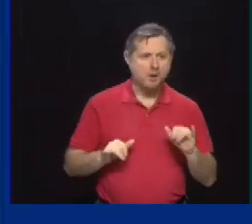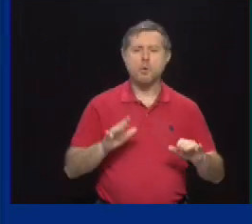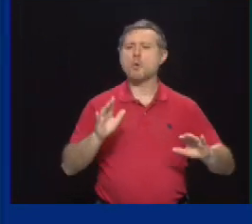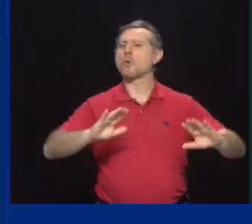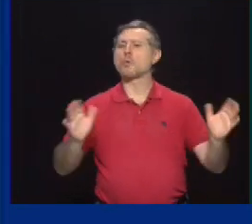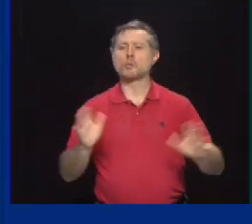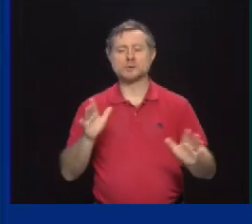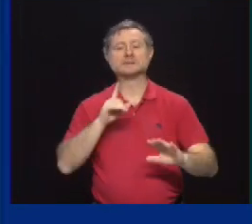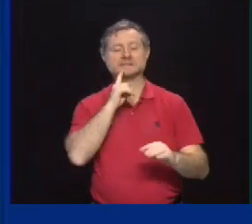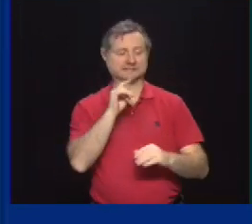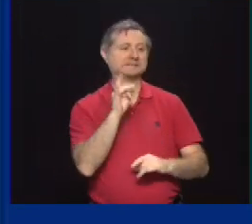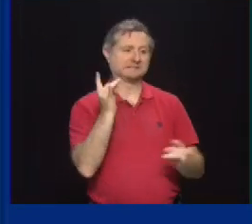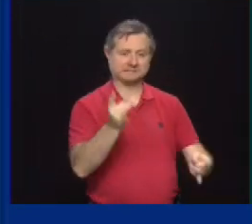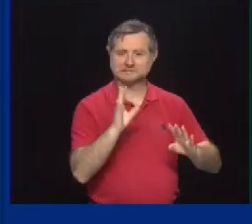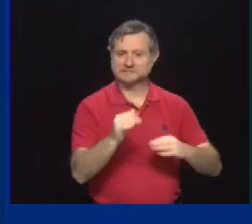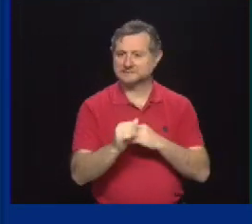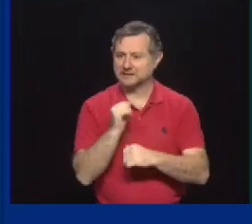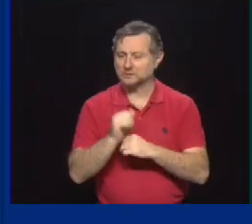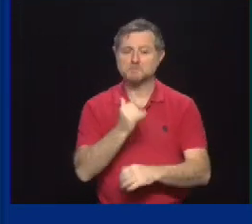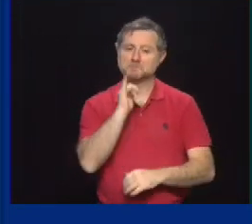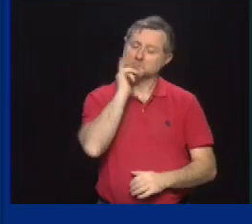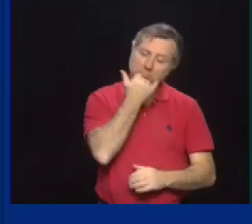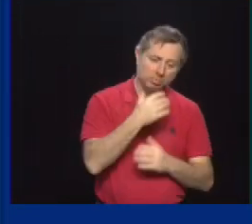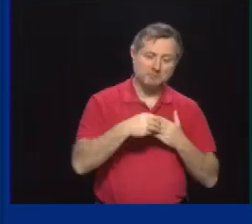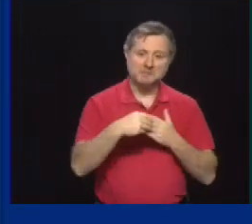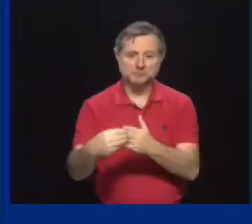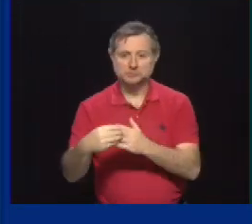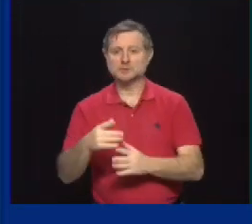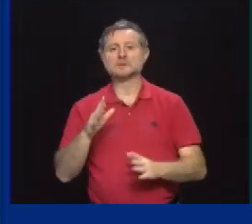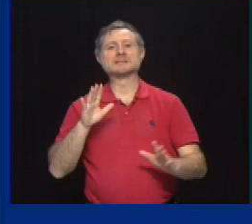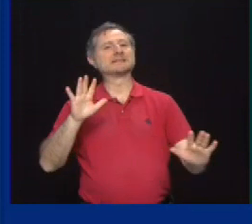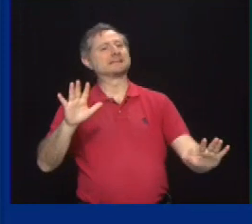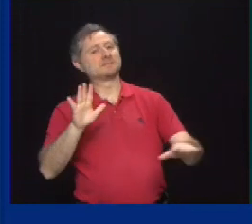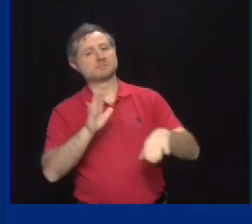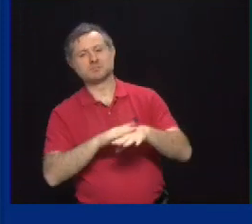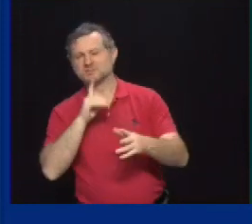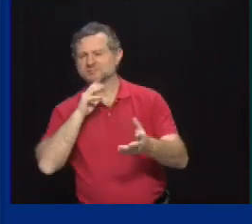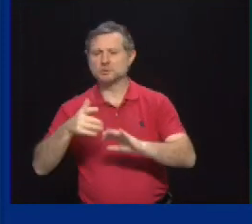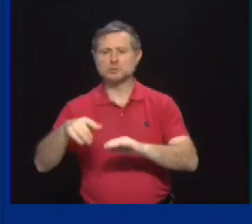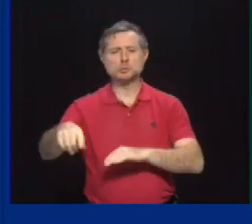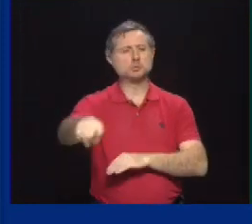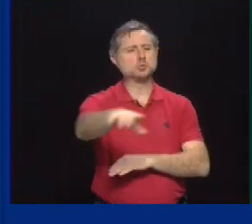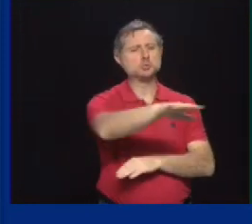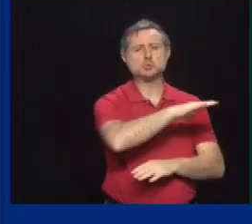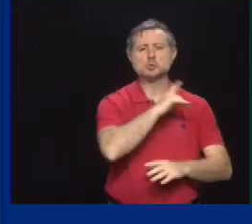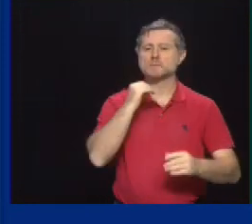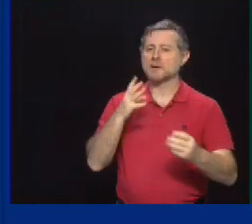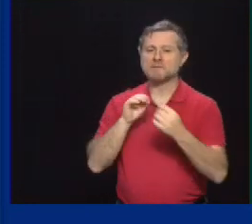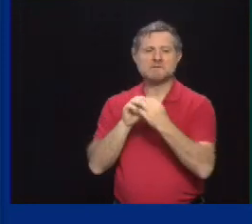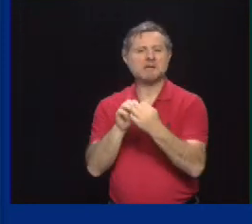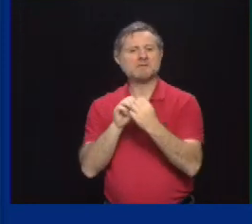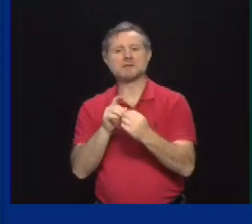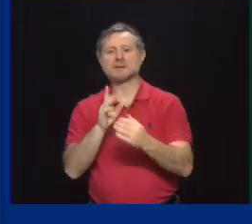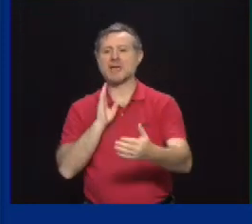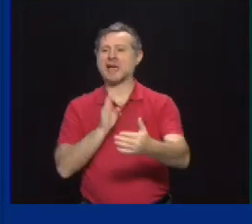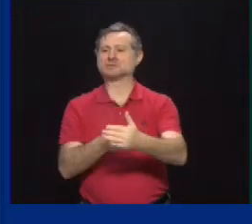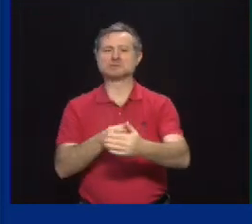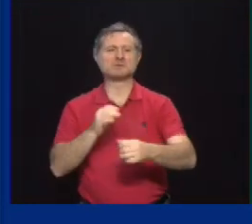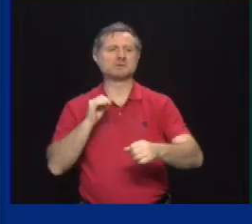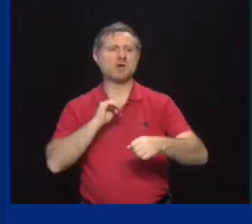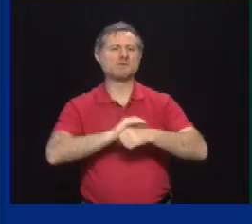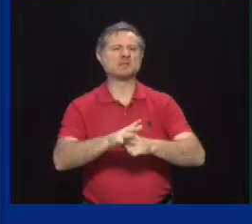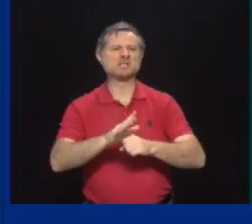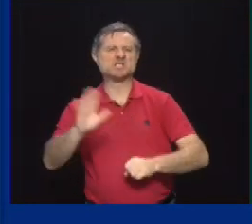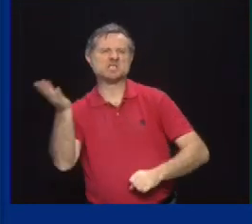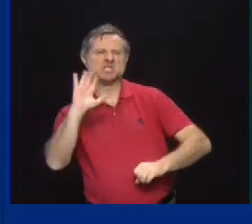risk, and it's hindering our entire battle against COVID because people are reading this. Facebook's most viewed article in early 2020 raised doubt about